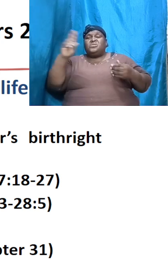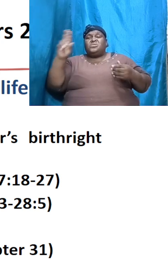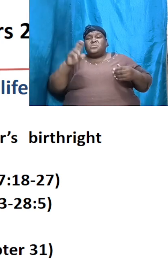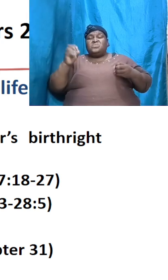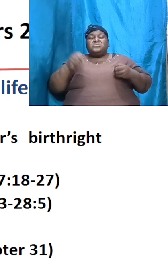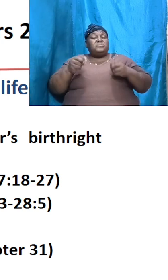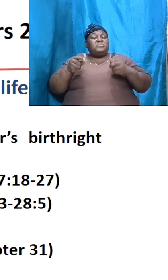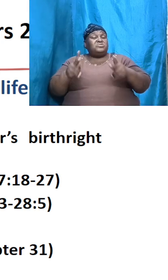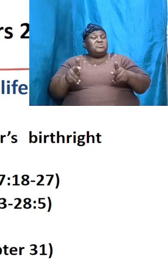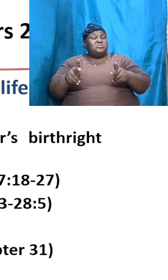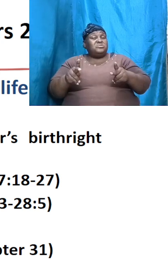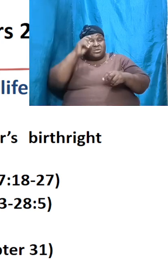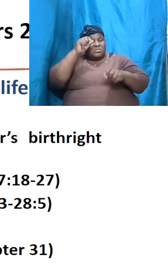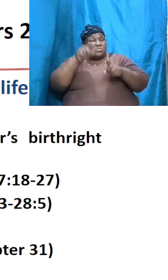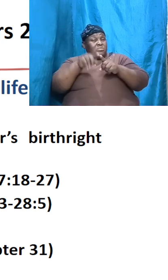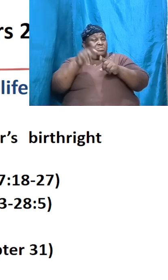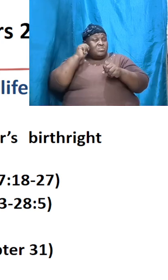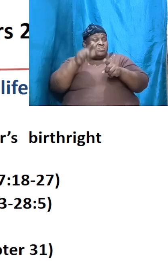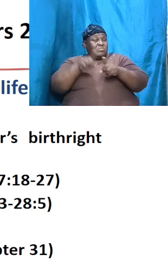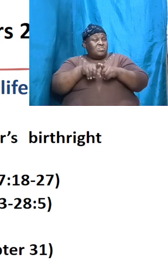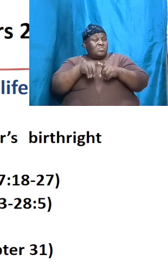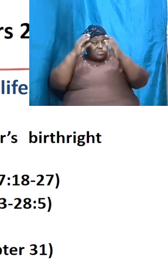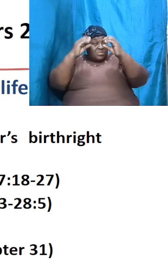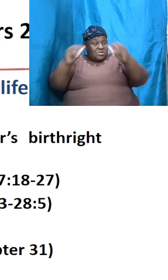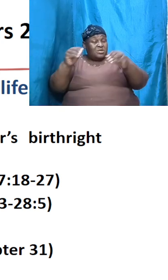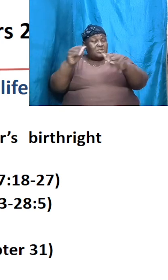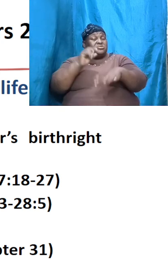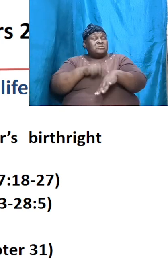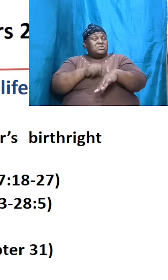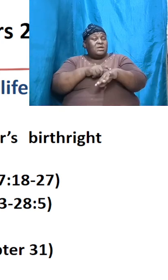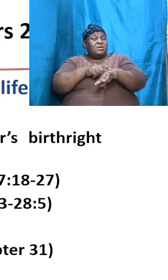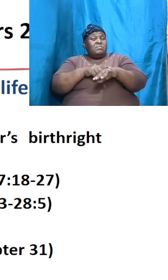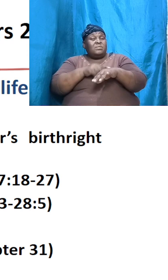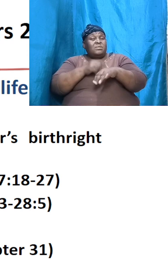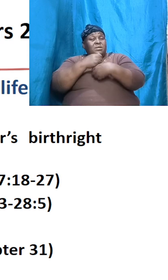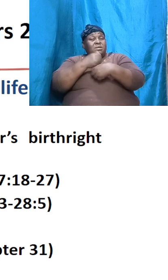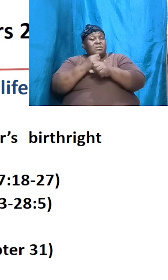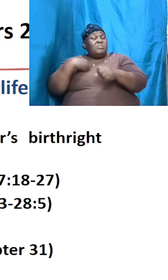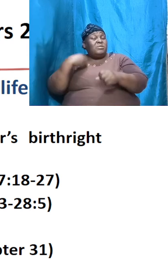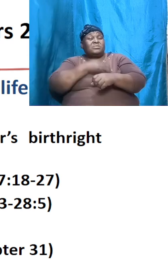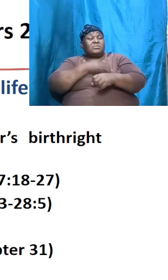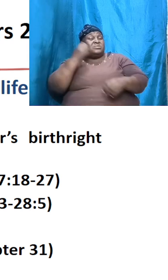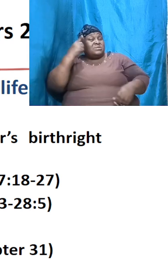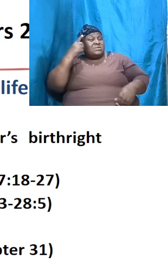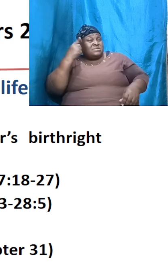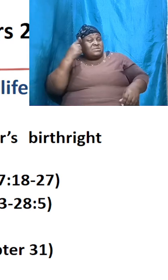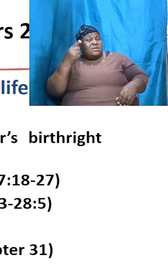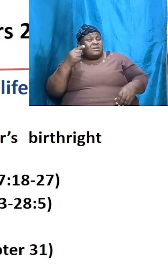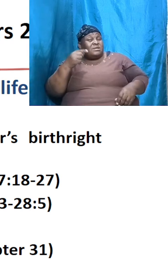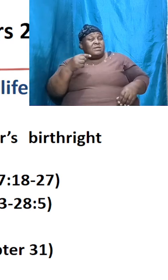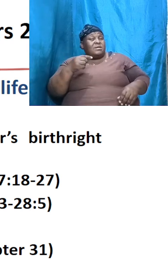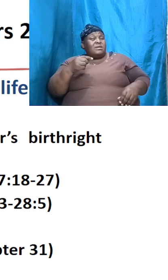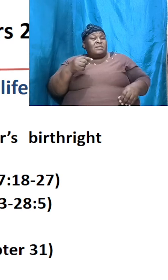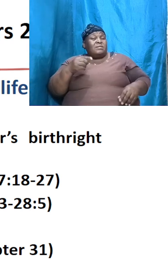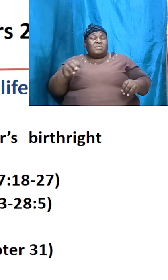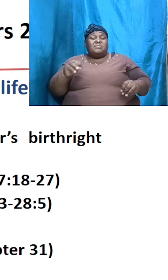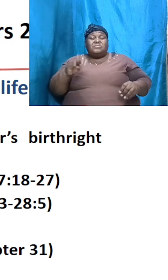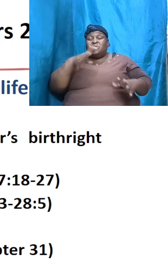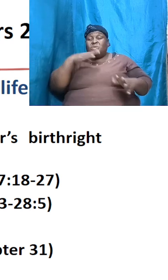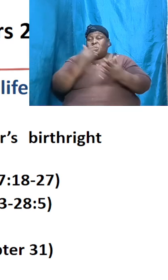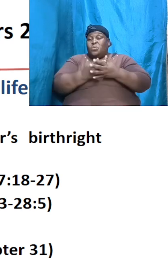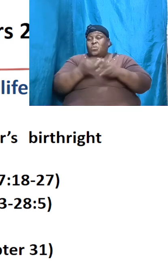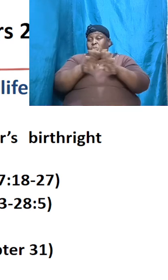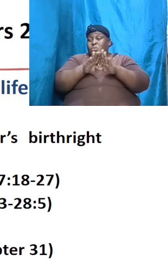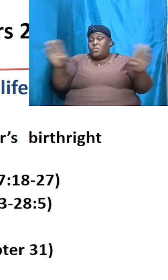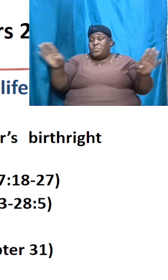sisters I might use this teaching moment to let us understand mind as well we open